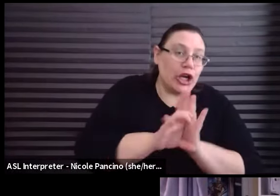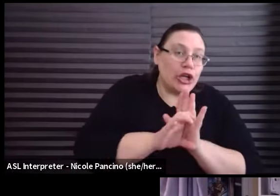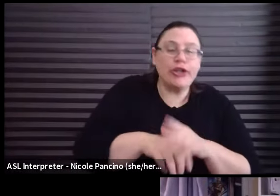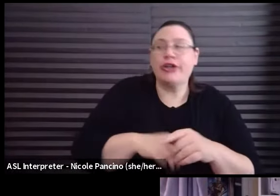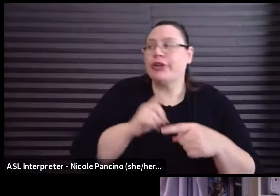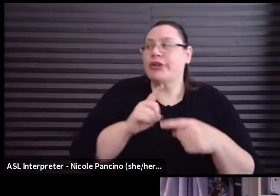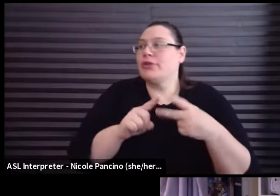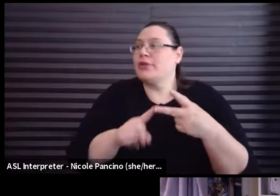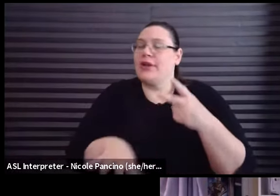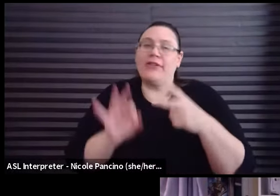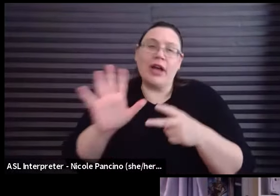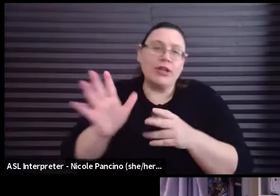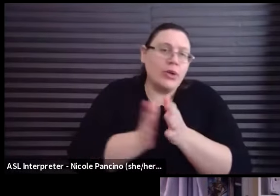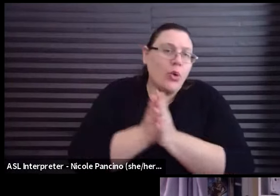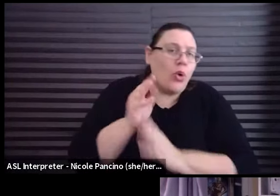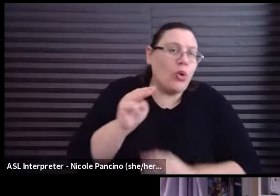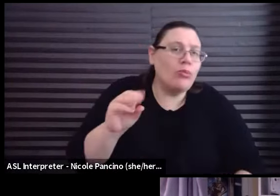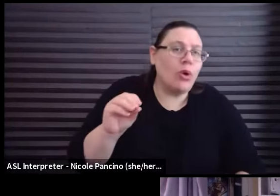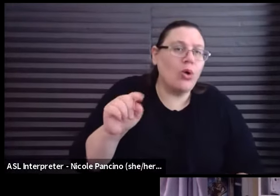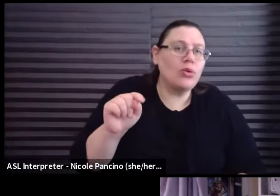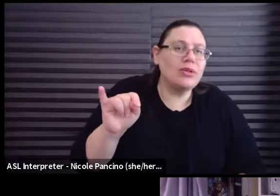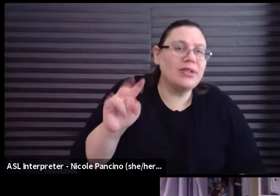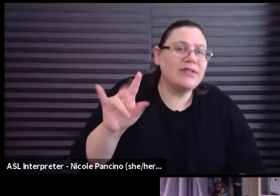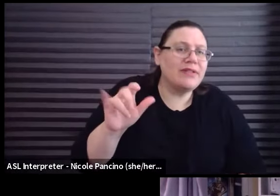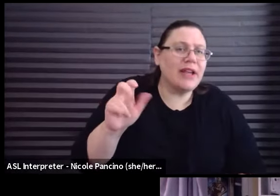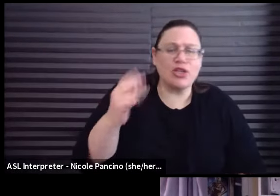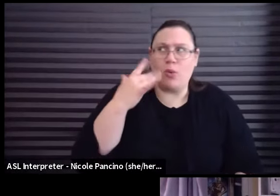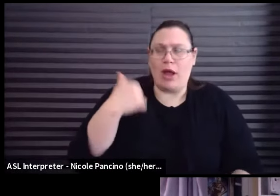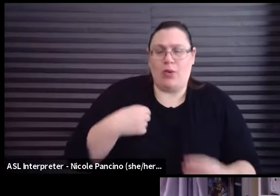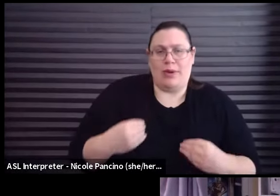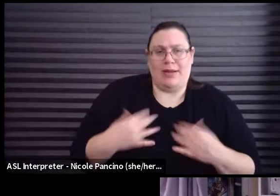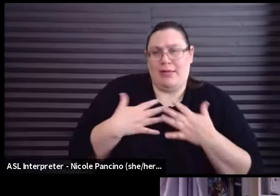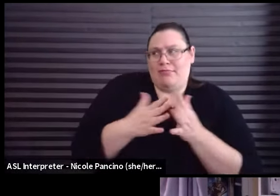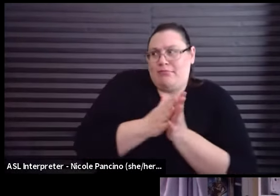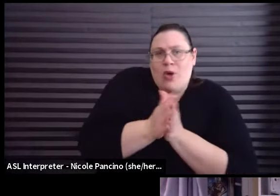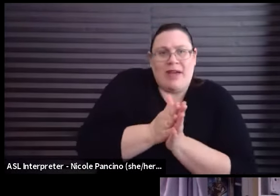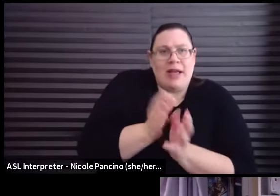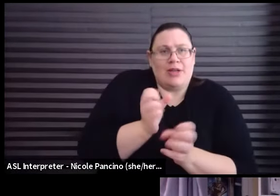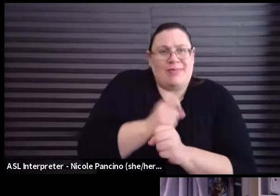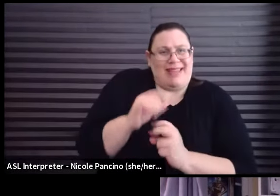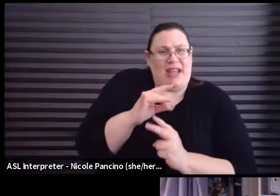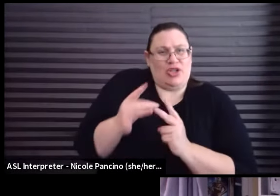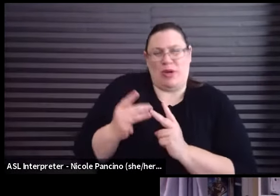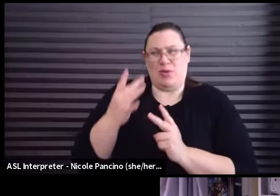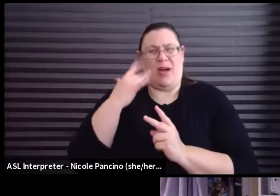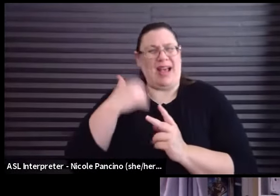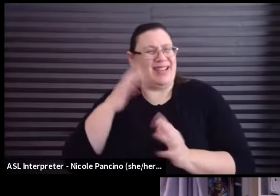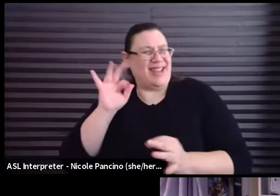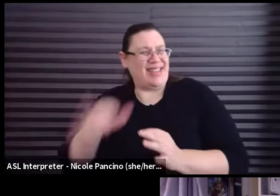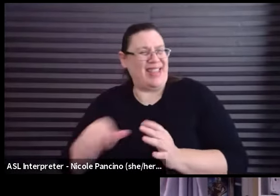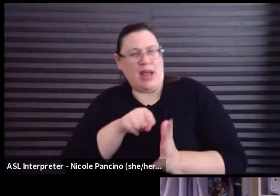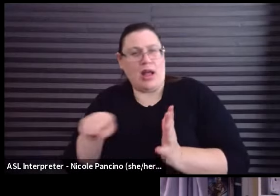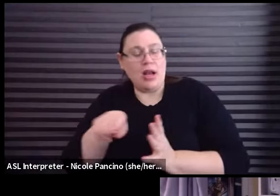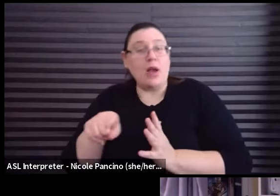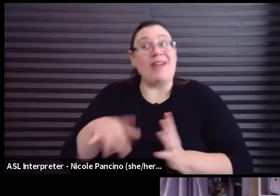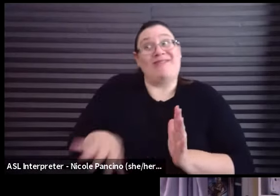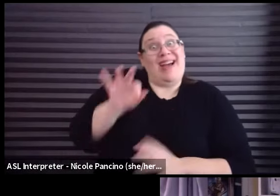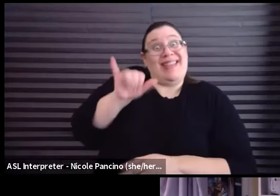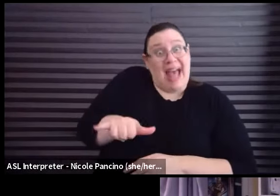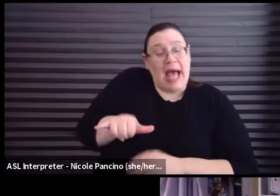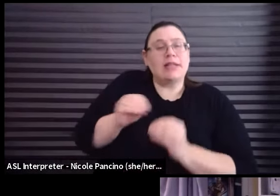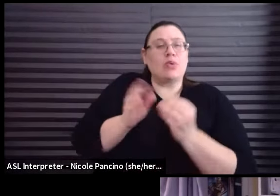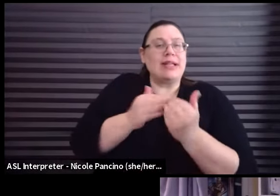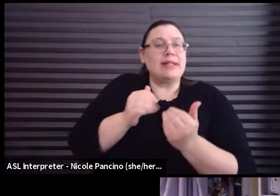motivation, what motivates our characters to make our choices. Once we find that, it makes it a lot easier to make our next choices.